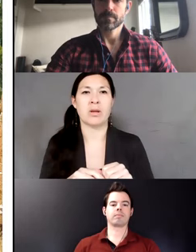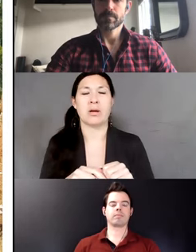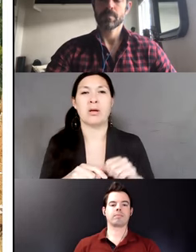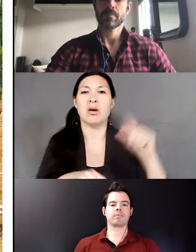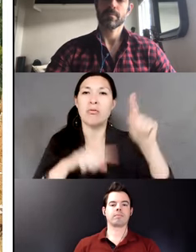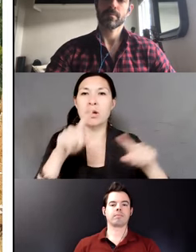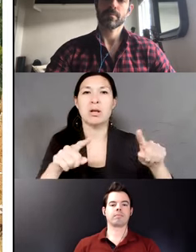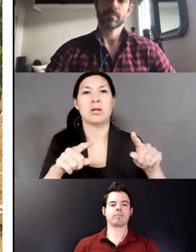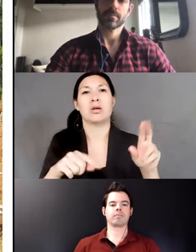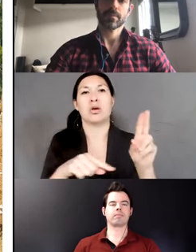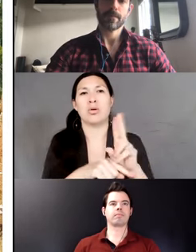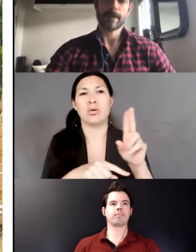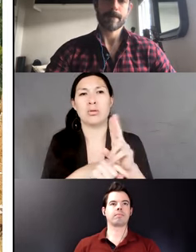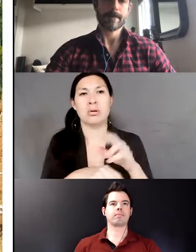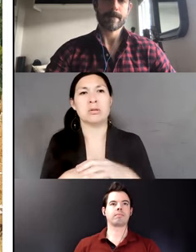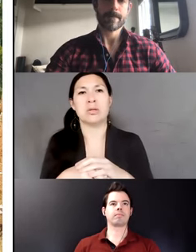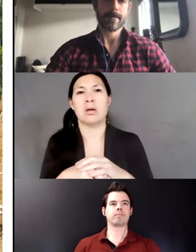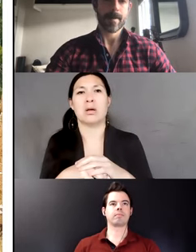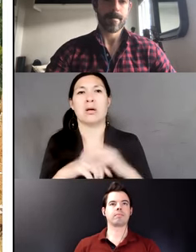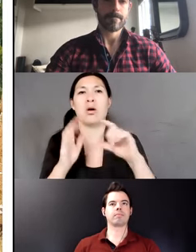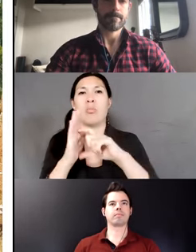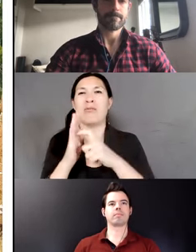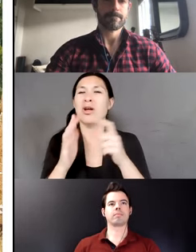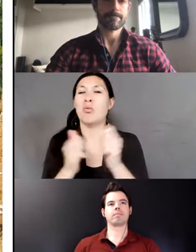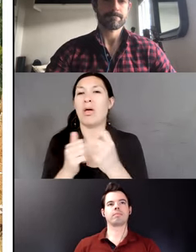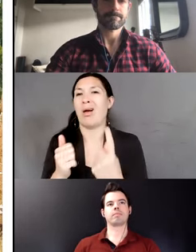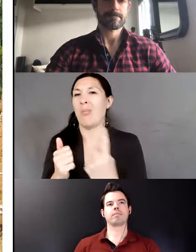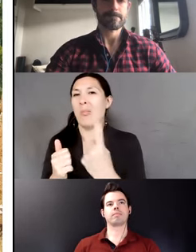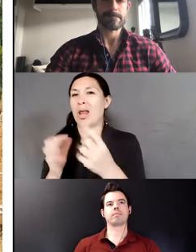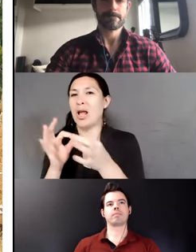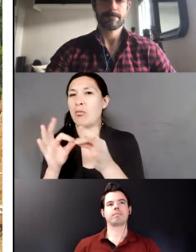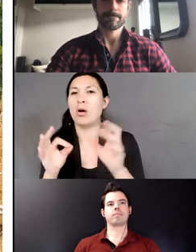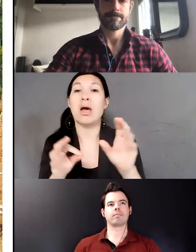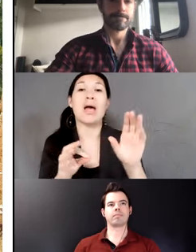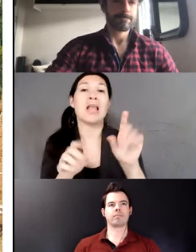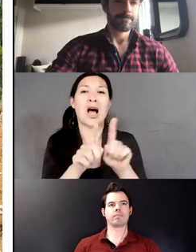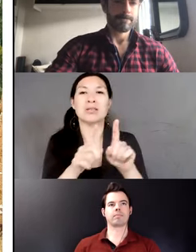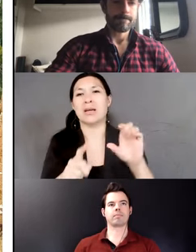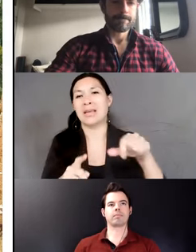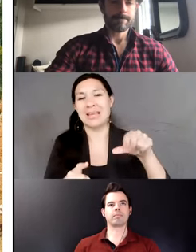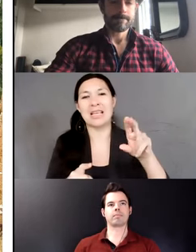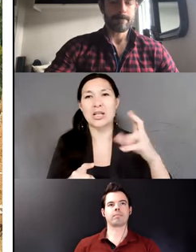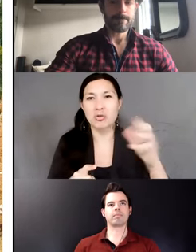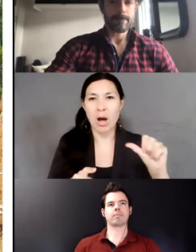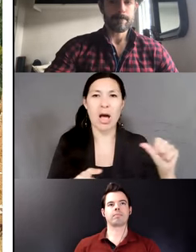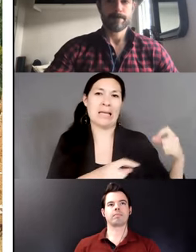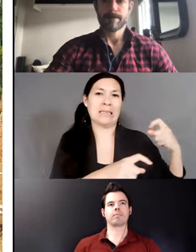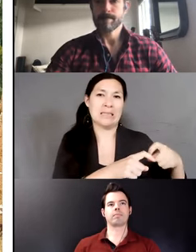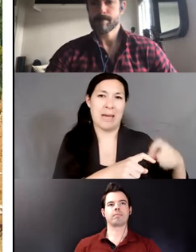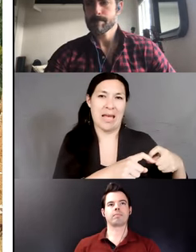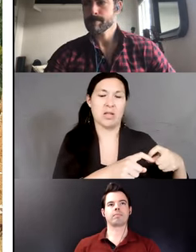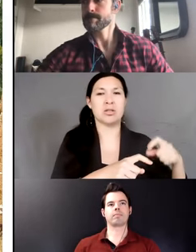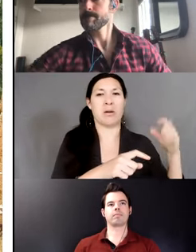of complex verb morphology between monolingual and Quechua-Spanish bilinguals. This analysis is